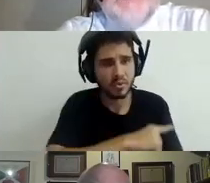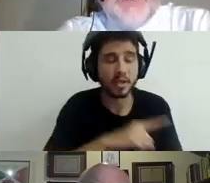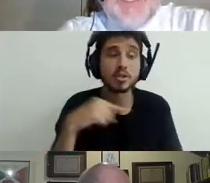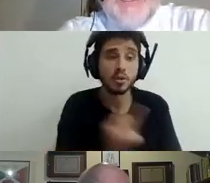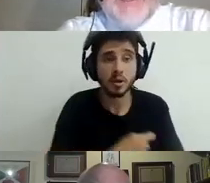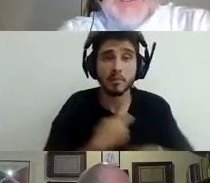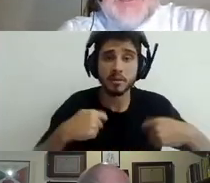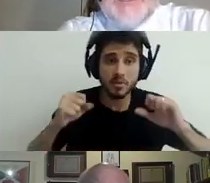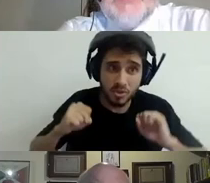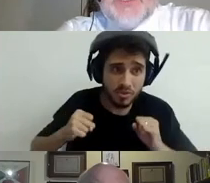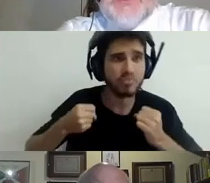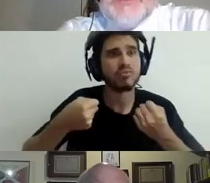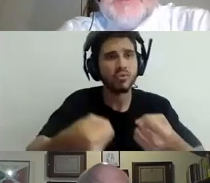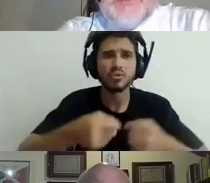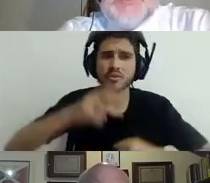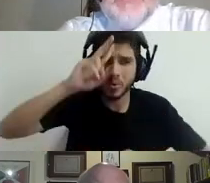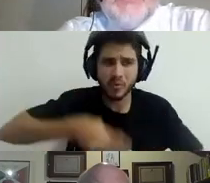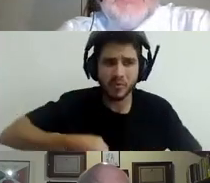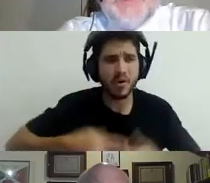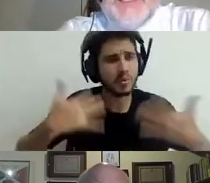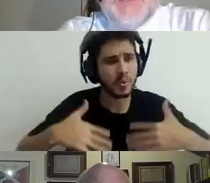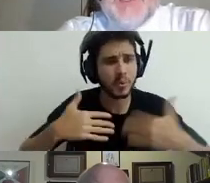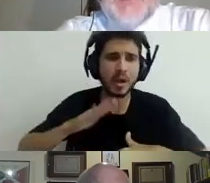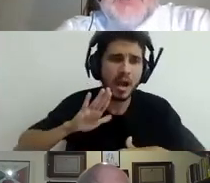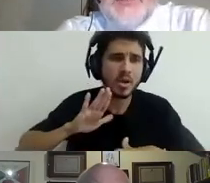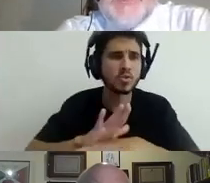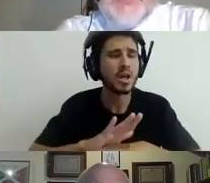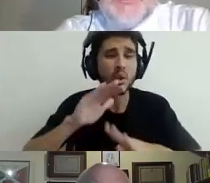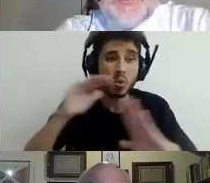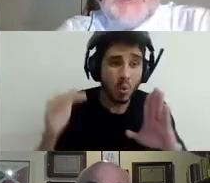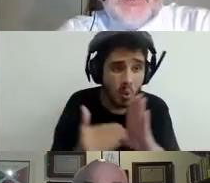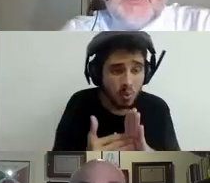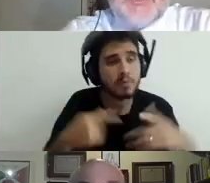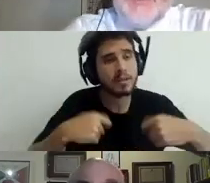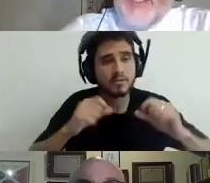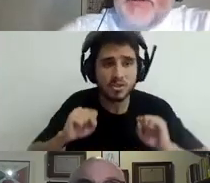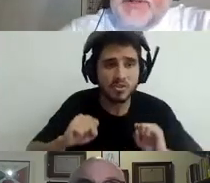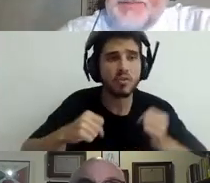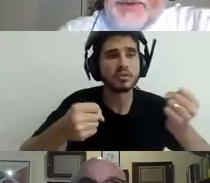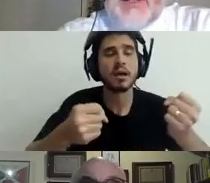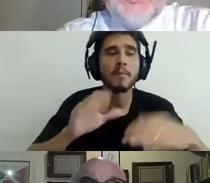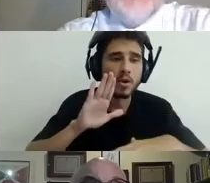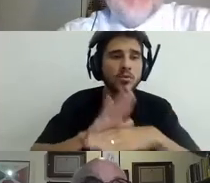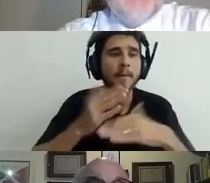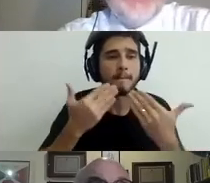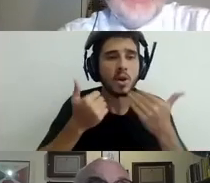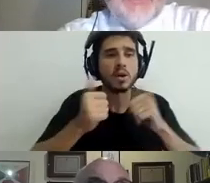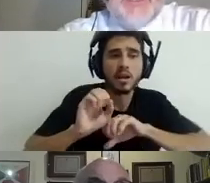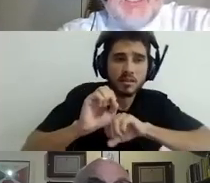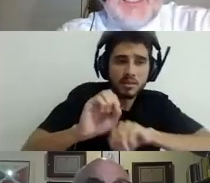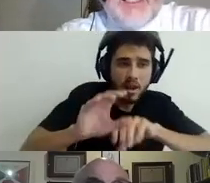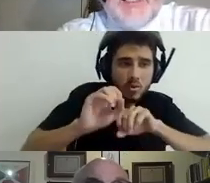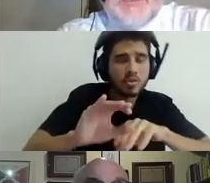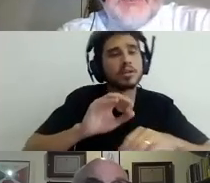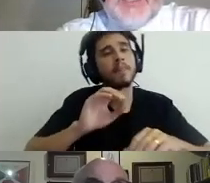belief in education technology, but to really use educational technology for the pedagogical purposes